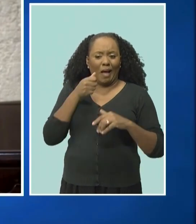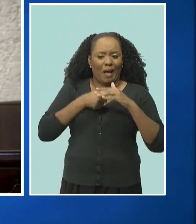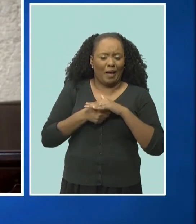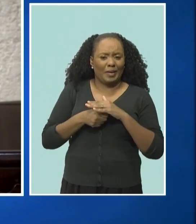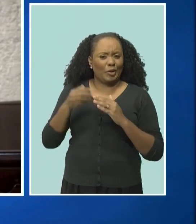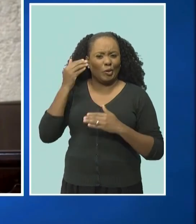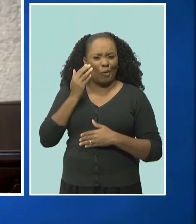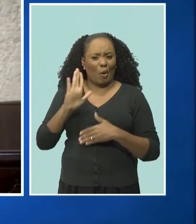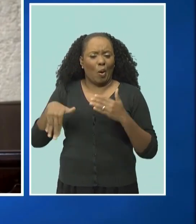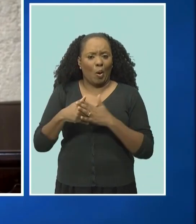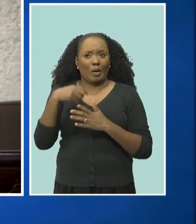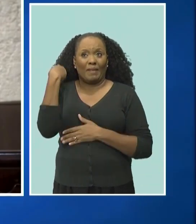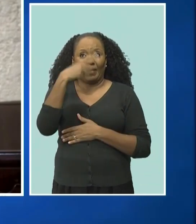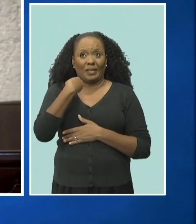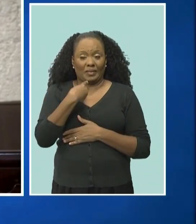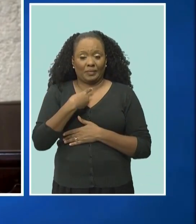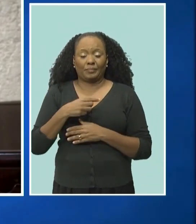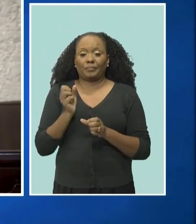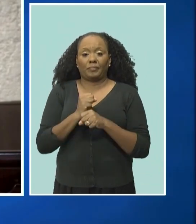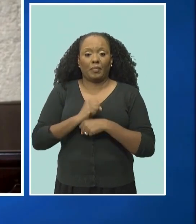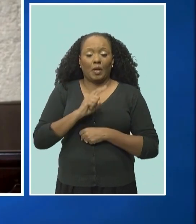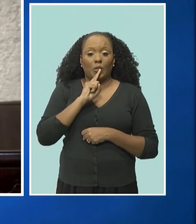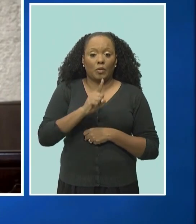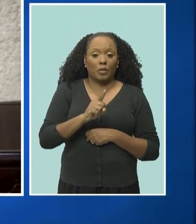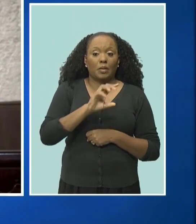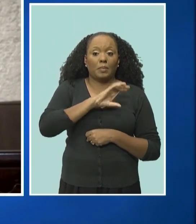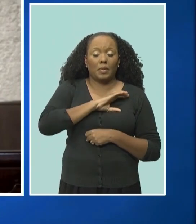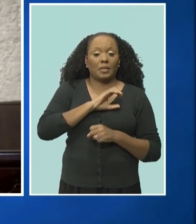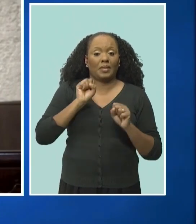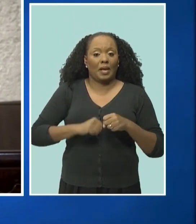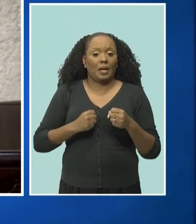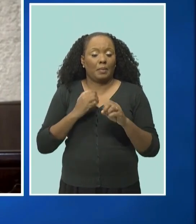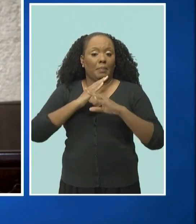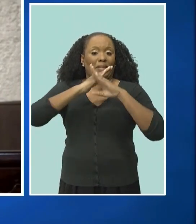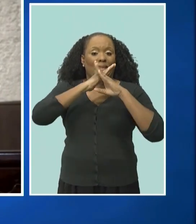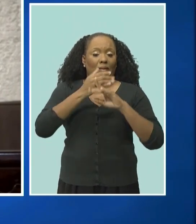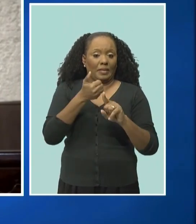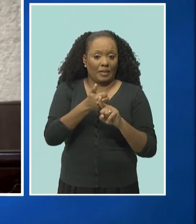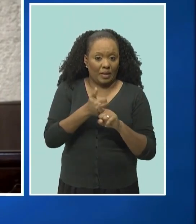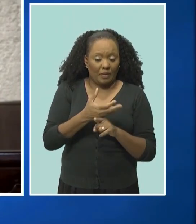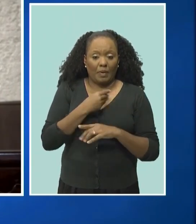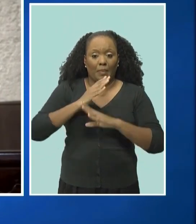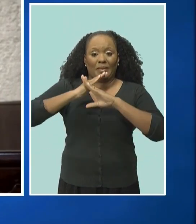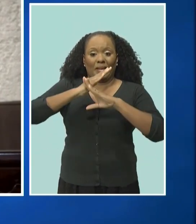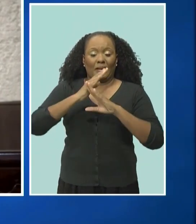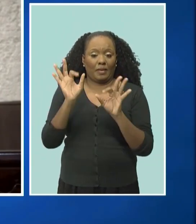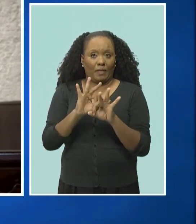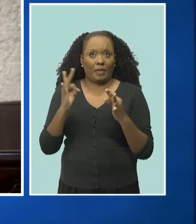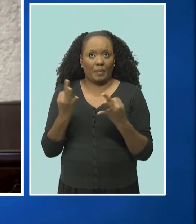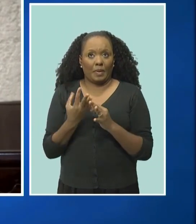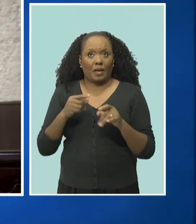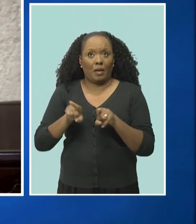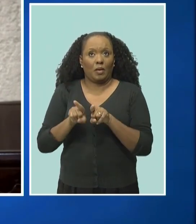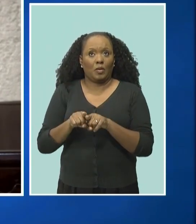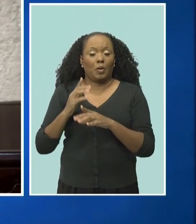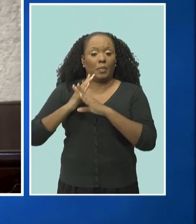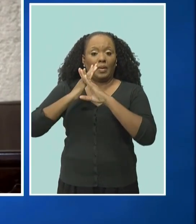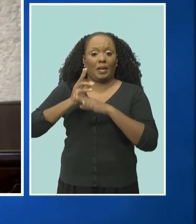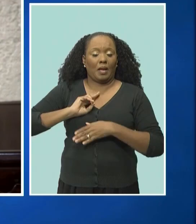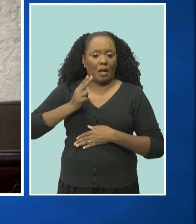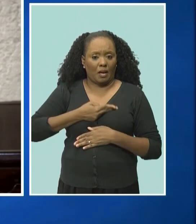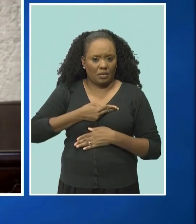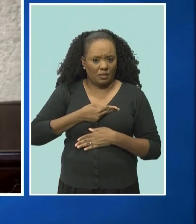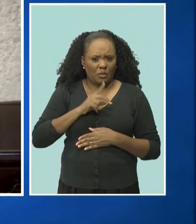Make sure the police officers are equipped to protect themselves and their families, along with us. That is very, very